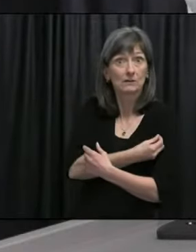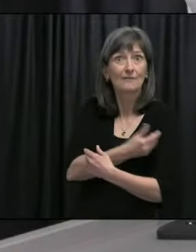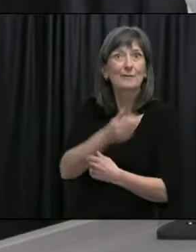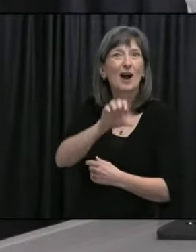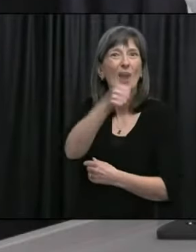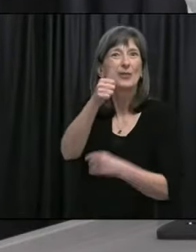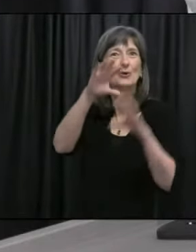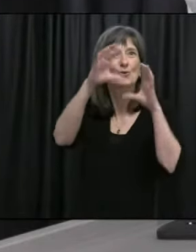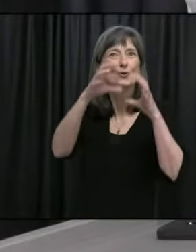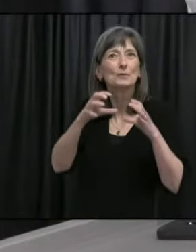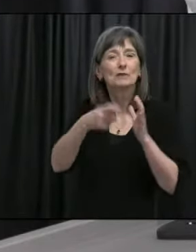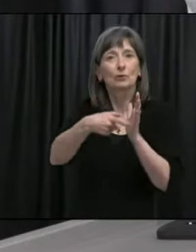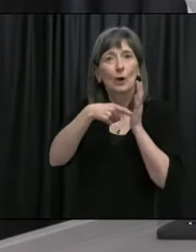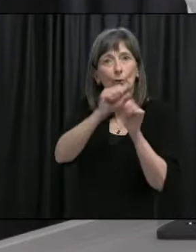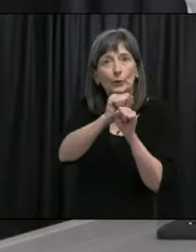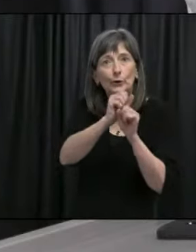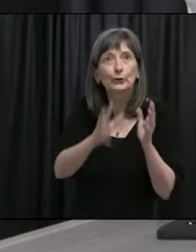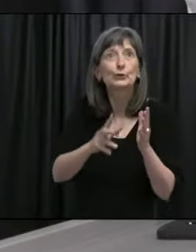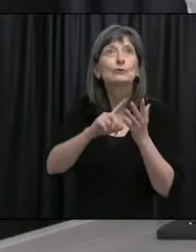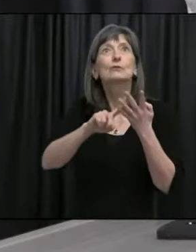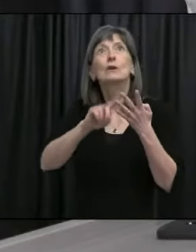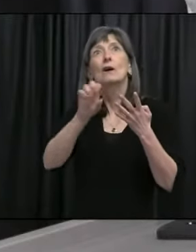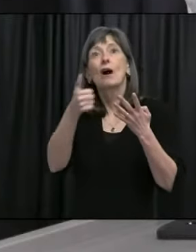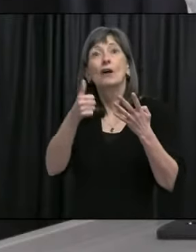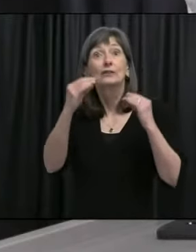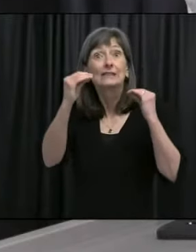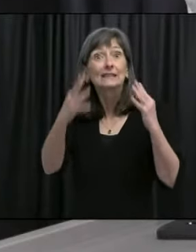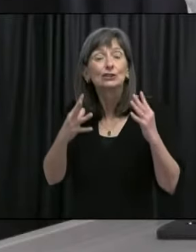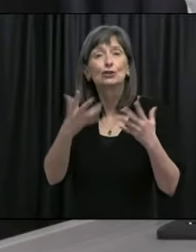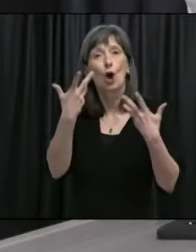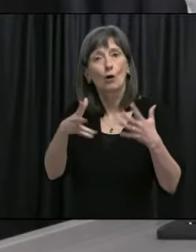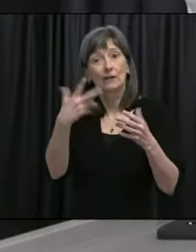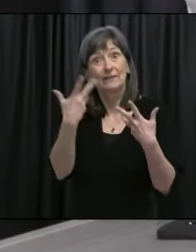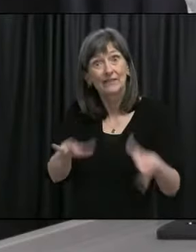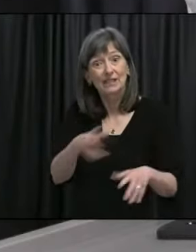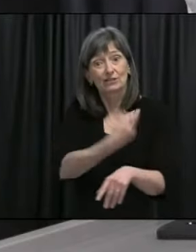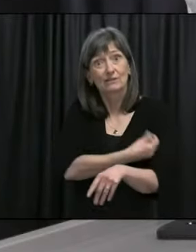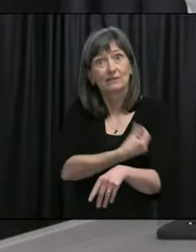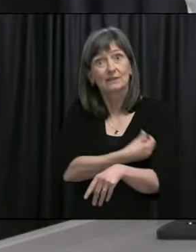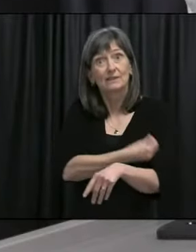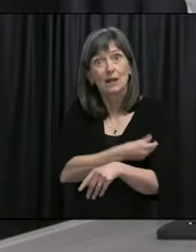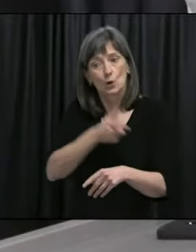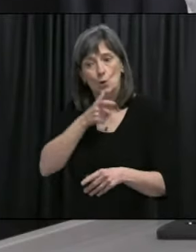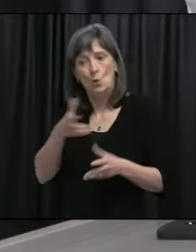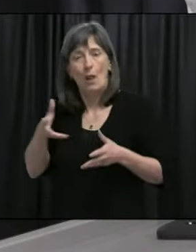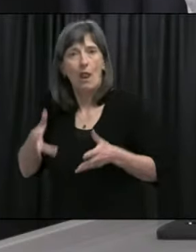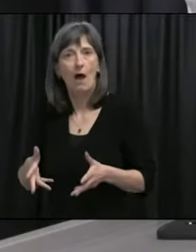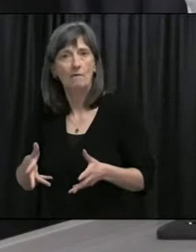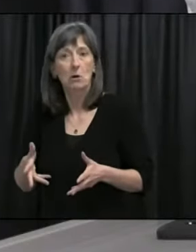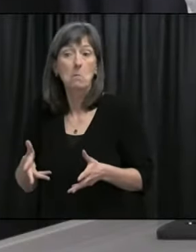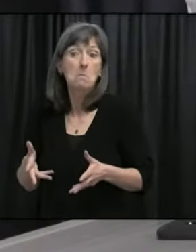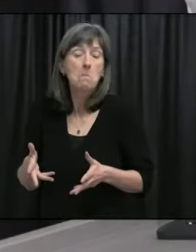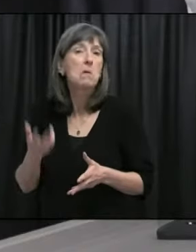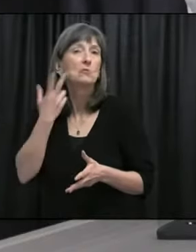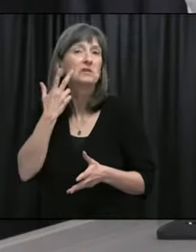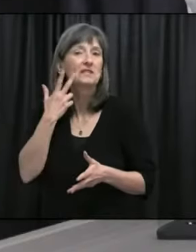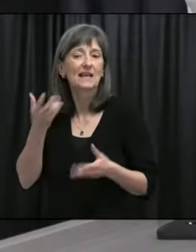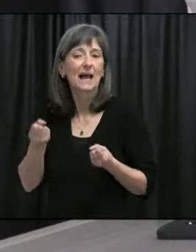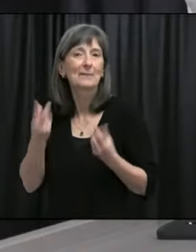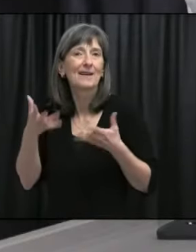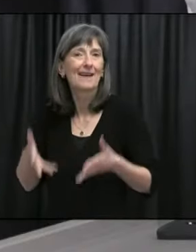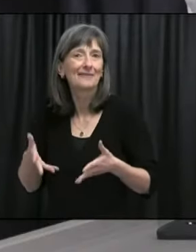groups like essential workers, through groups like teachers, and through the categories in phase two. And because